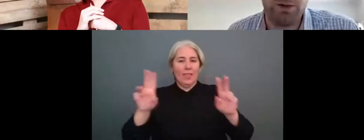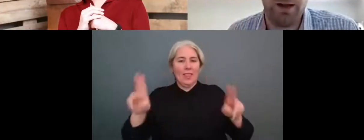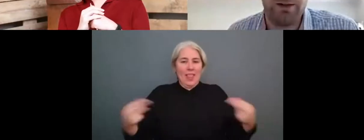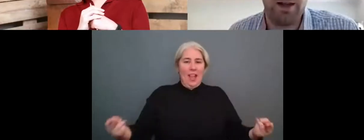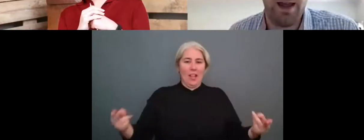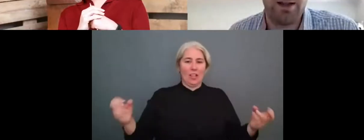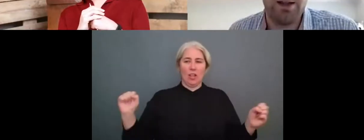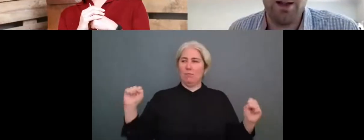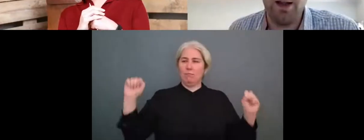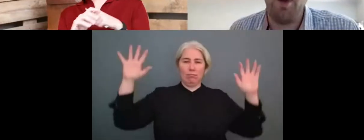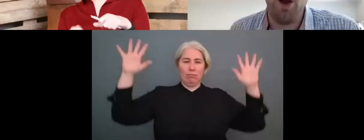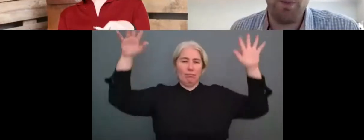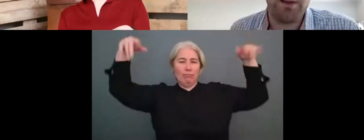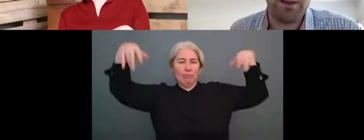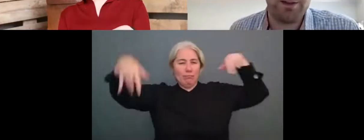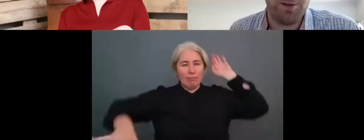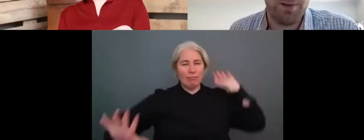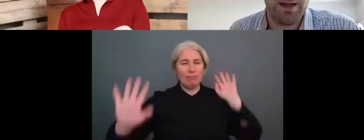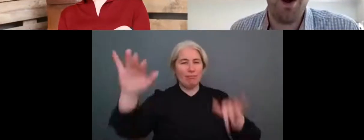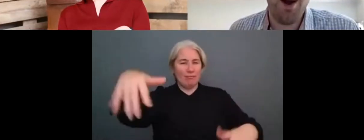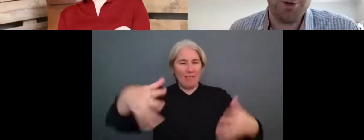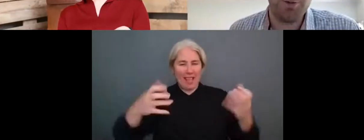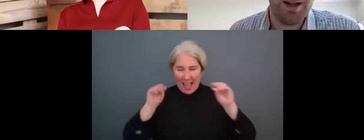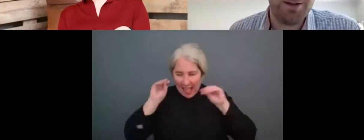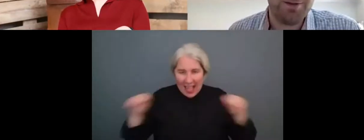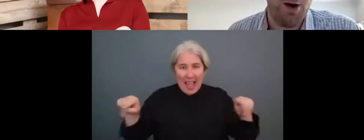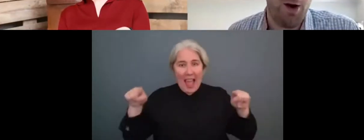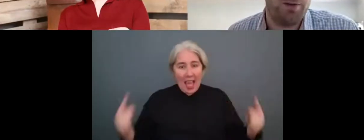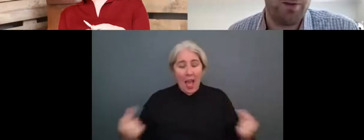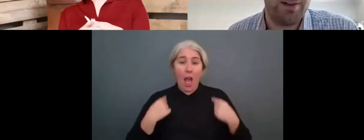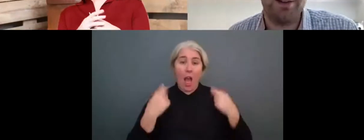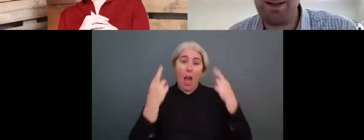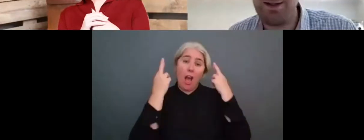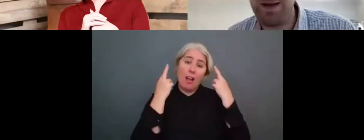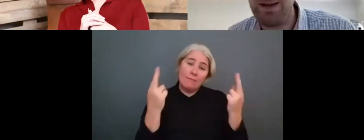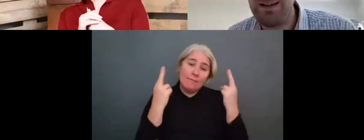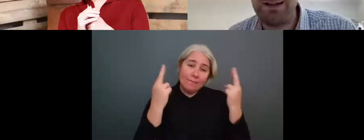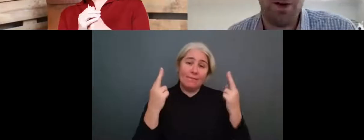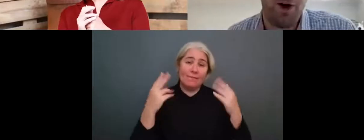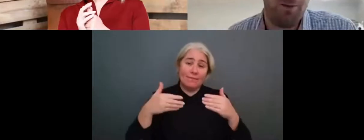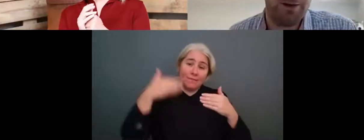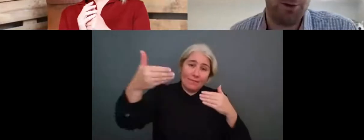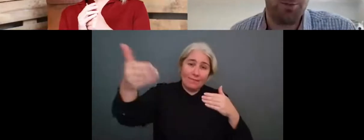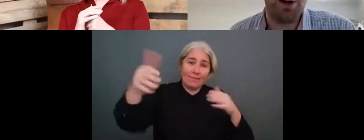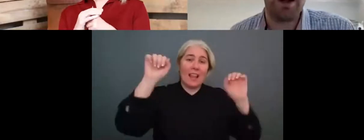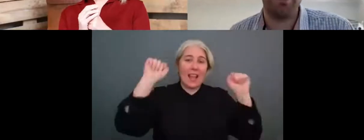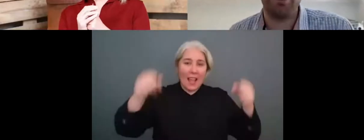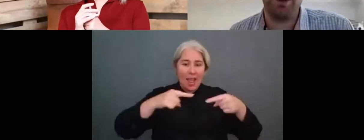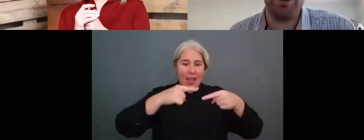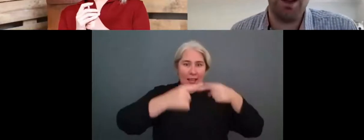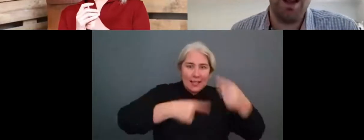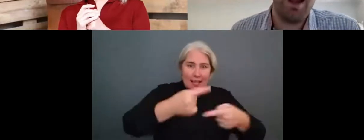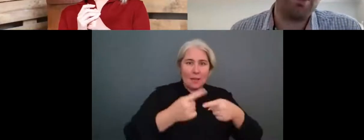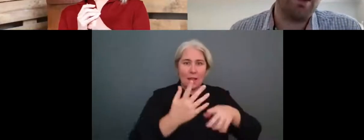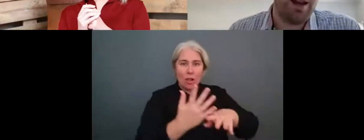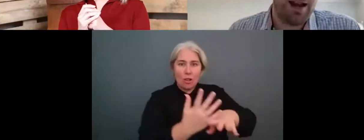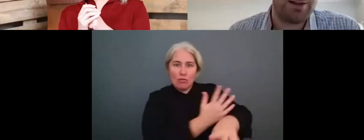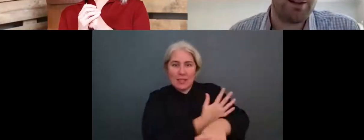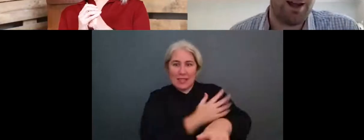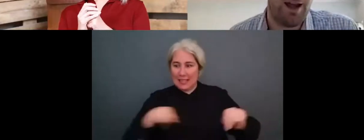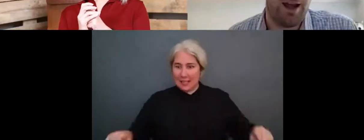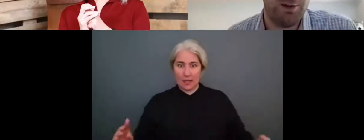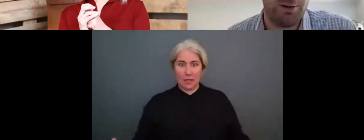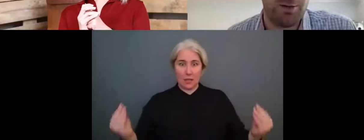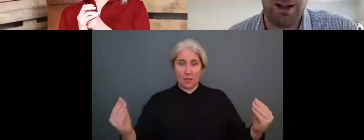have been talked about today. I'm hoping there's going to be a tidal wave of sustainability environmental practitioners in the